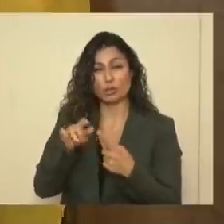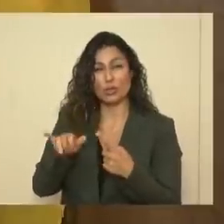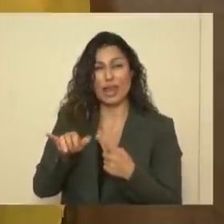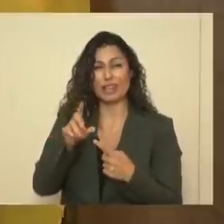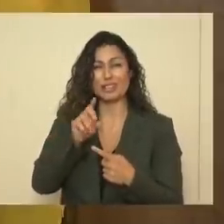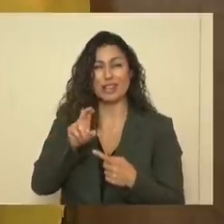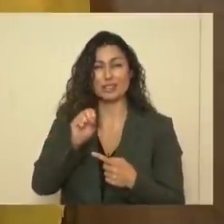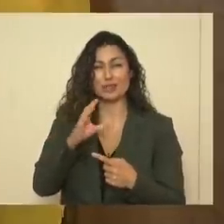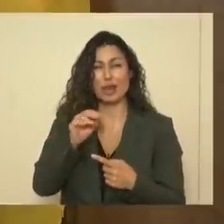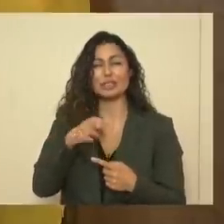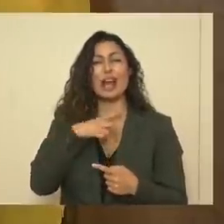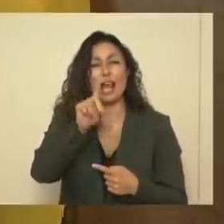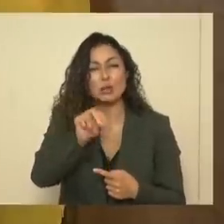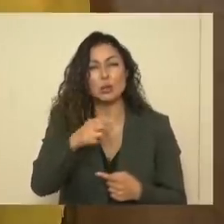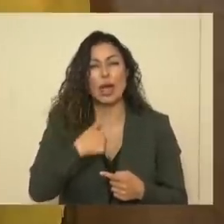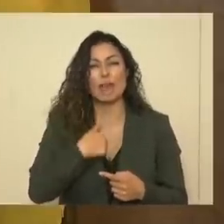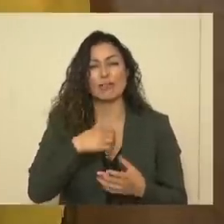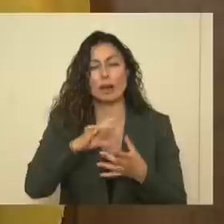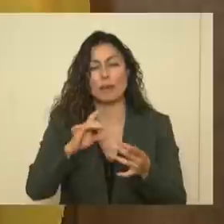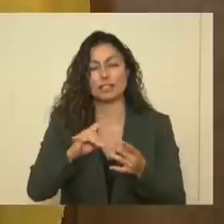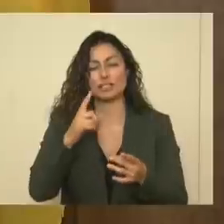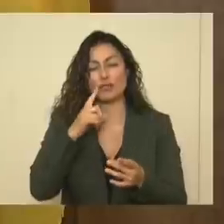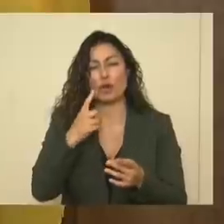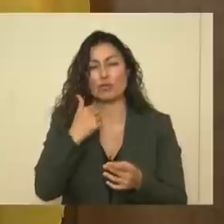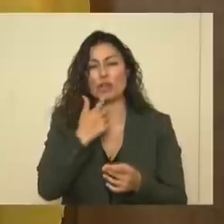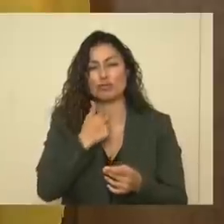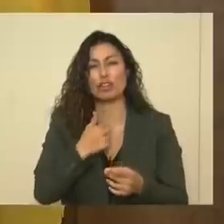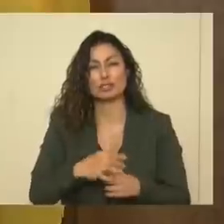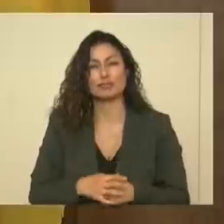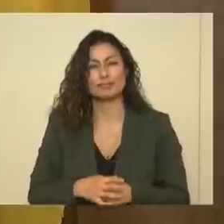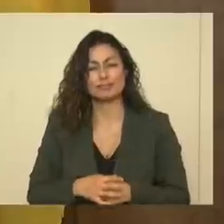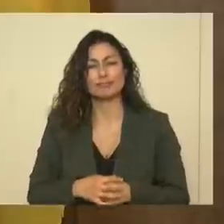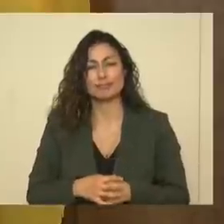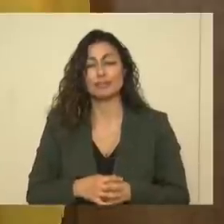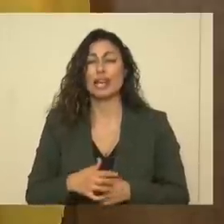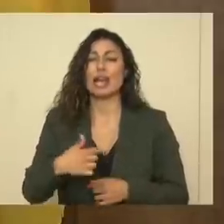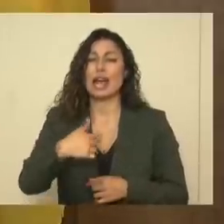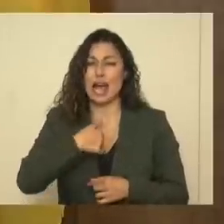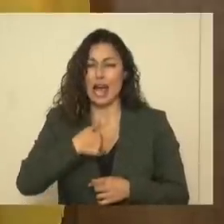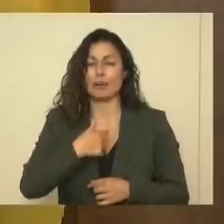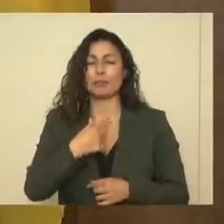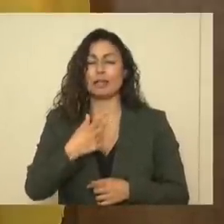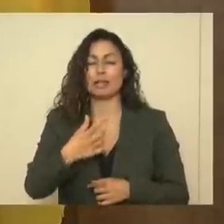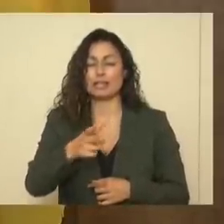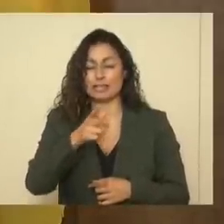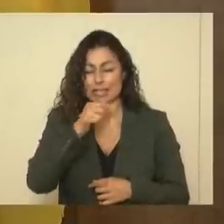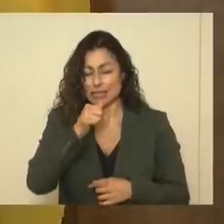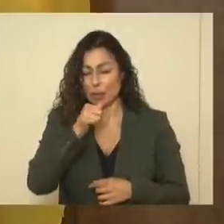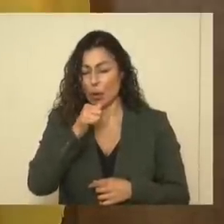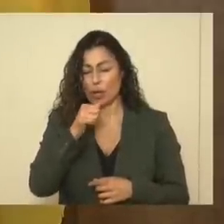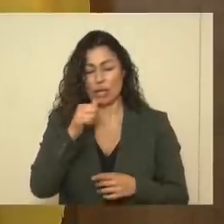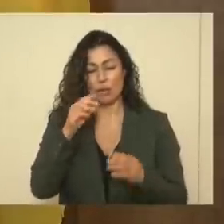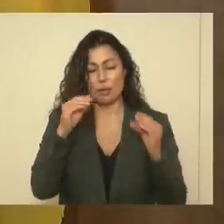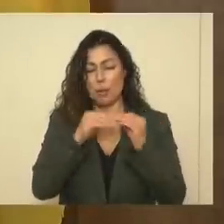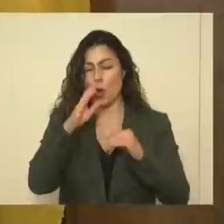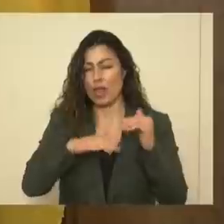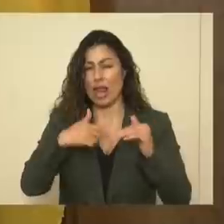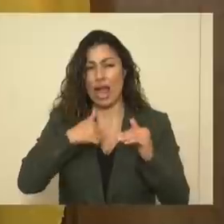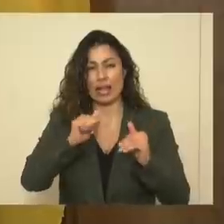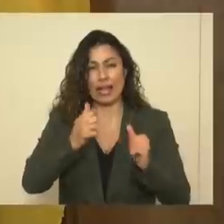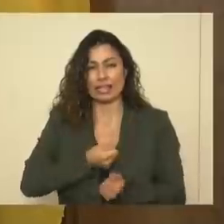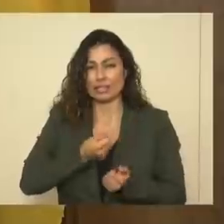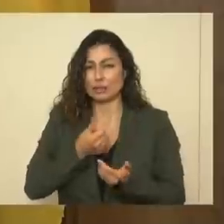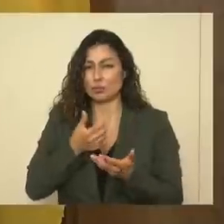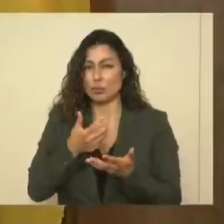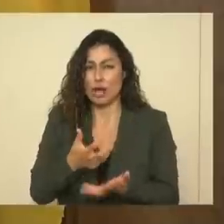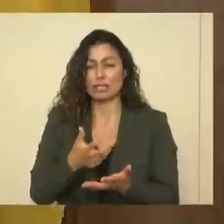Now, I do have a message for restaurants. I am disappointed beyond words that we